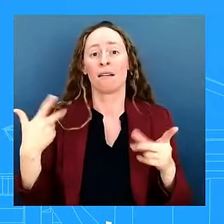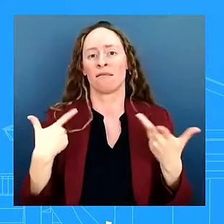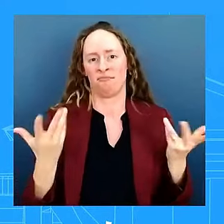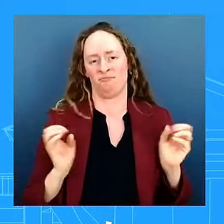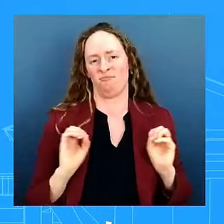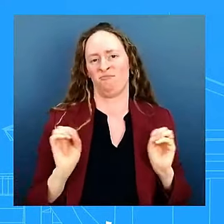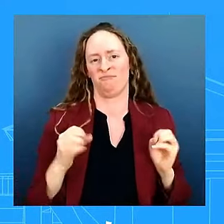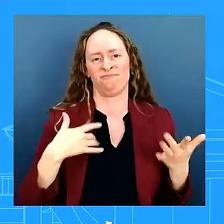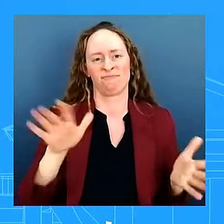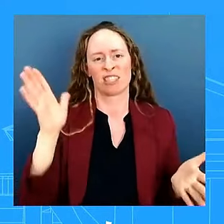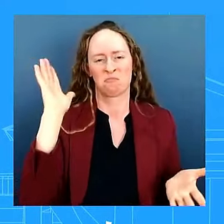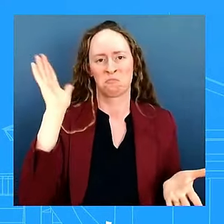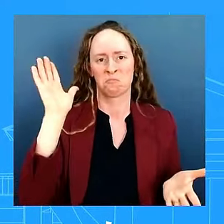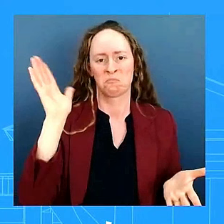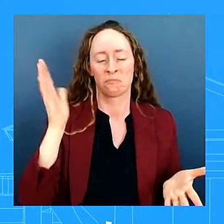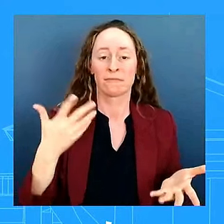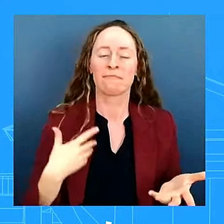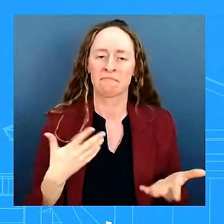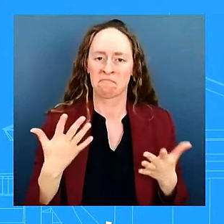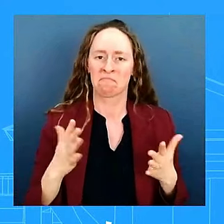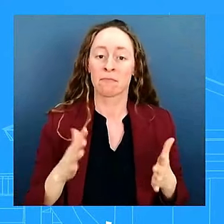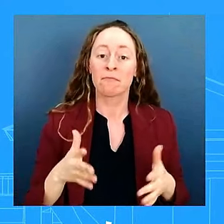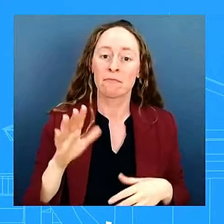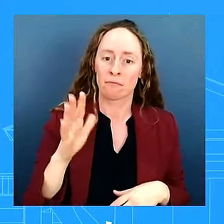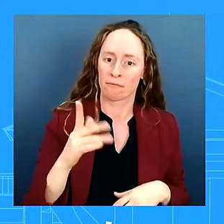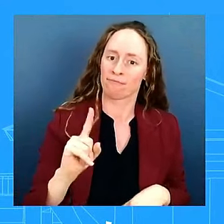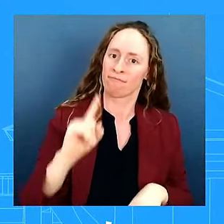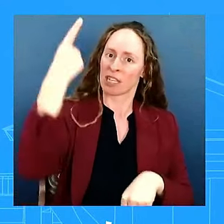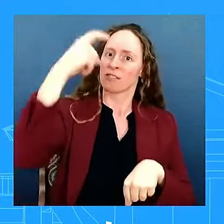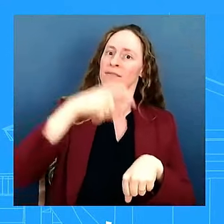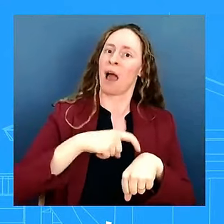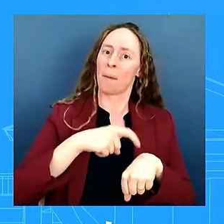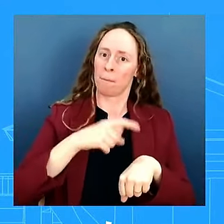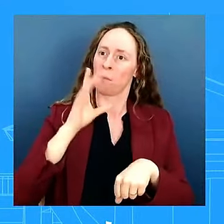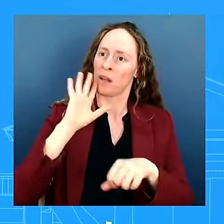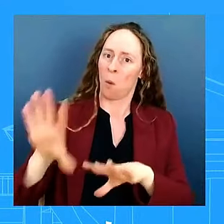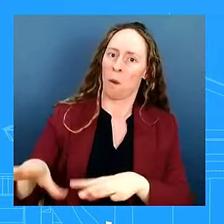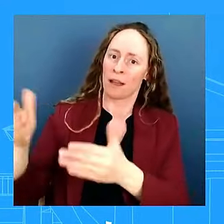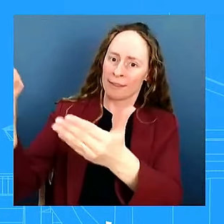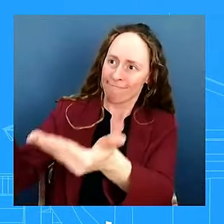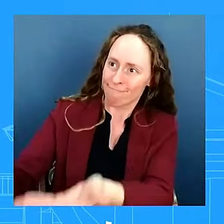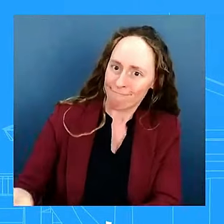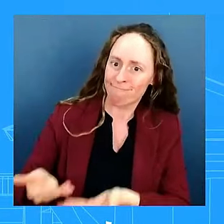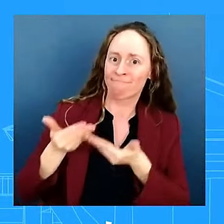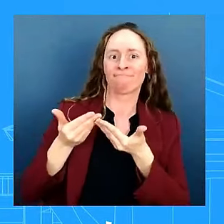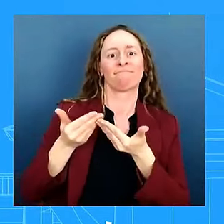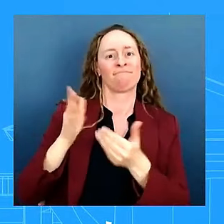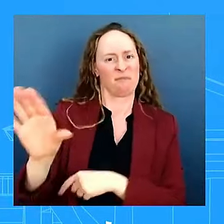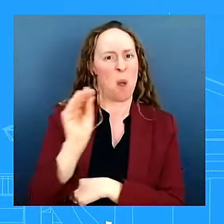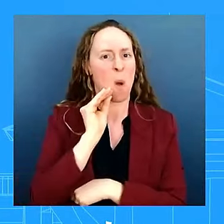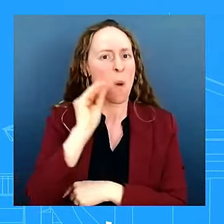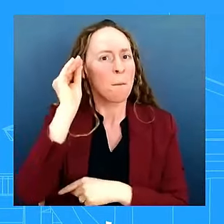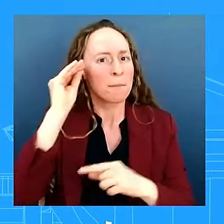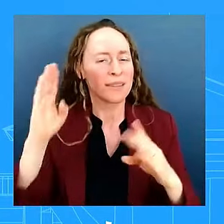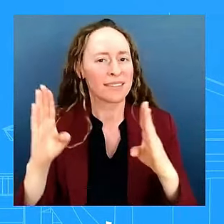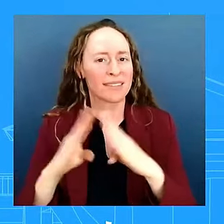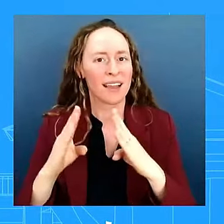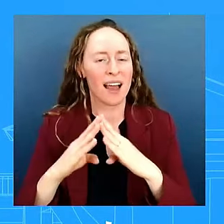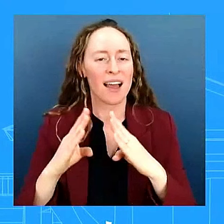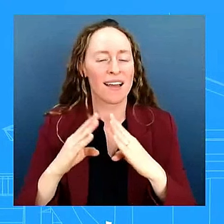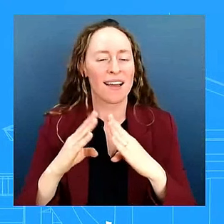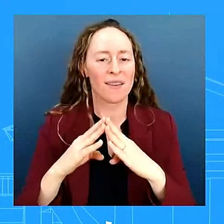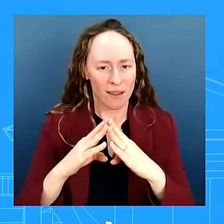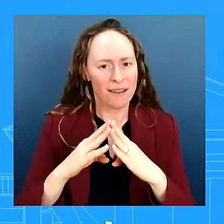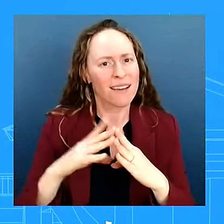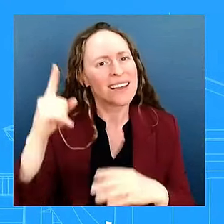time hosting foreign leaders in wilmington as i just said at the top and i think it's going to be an opportunity for him to reflect certainly